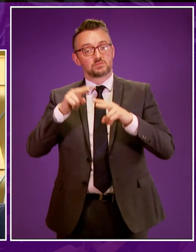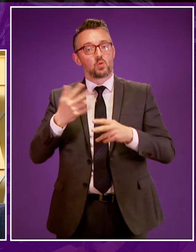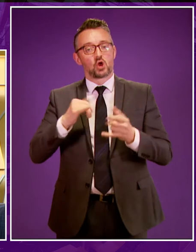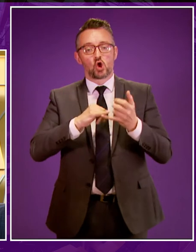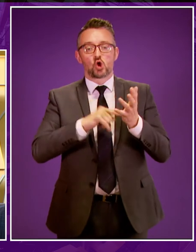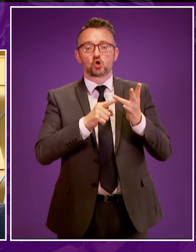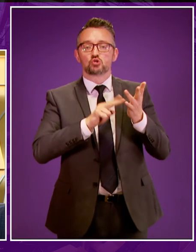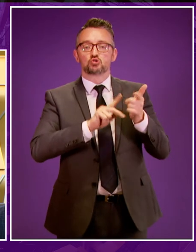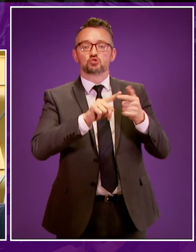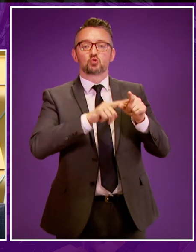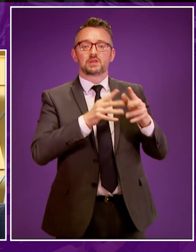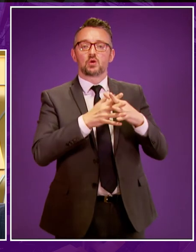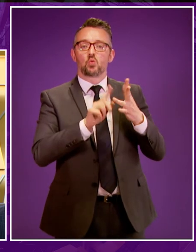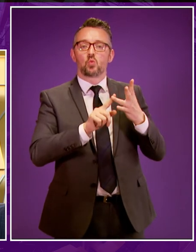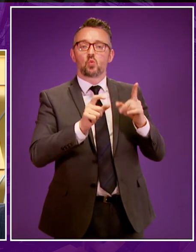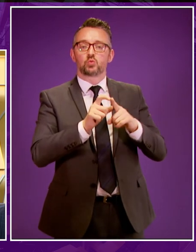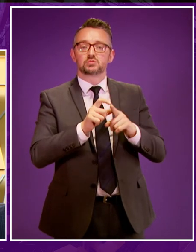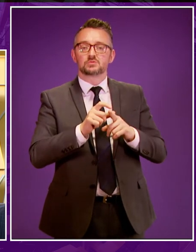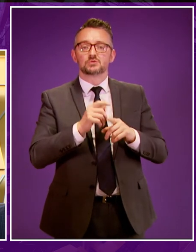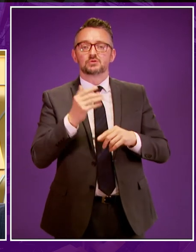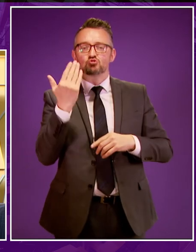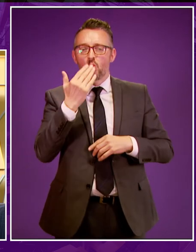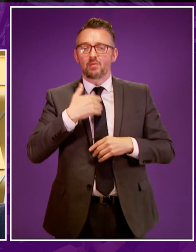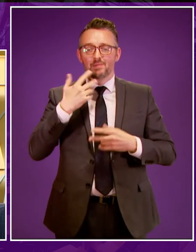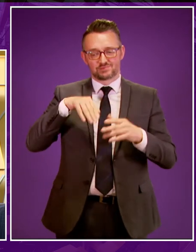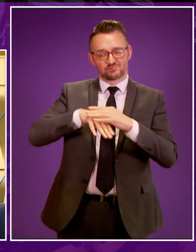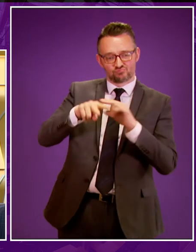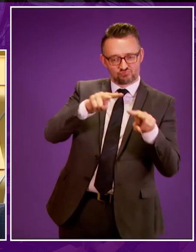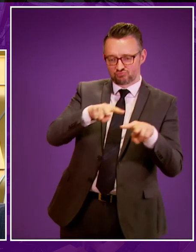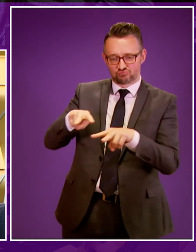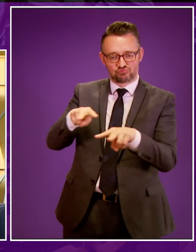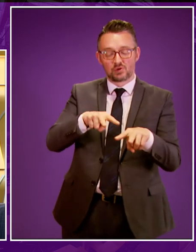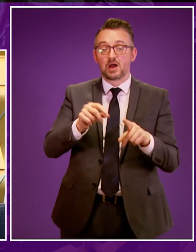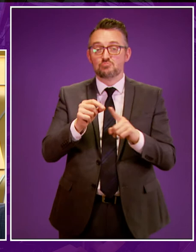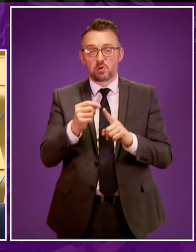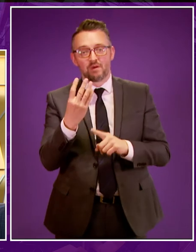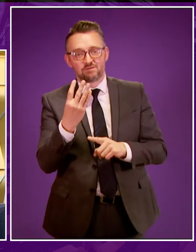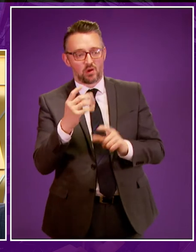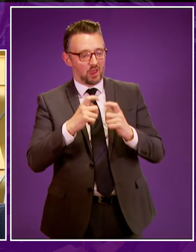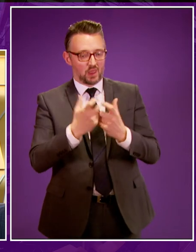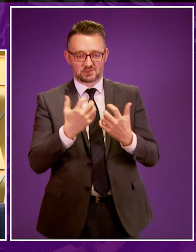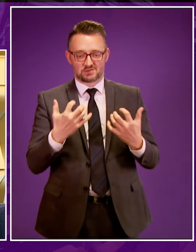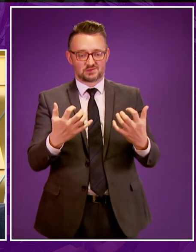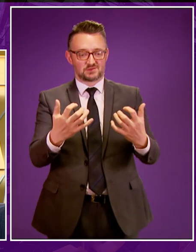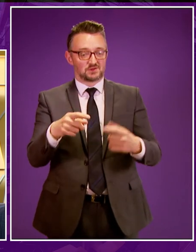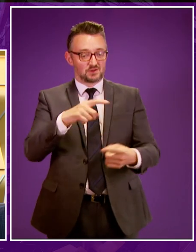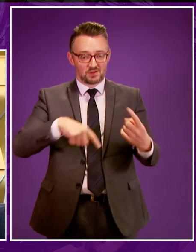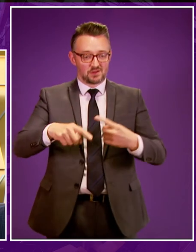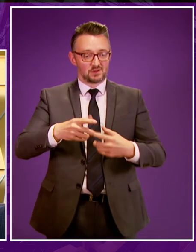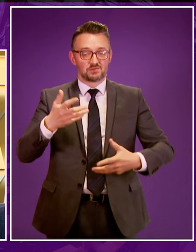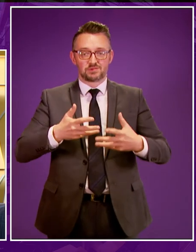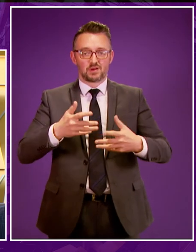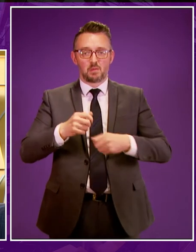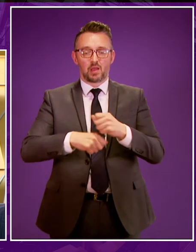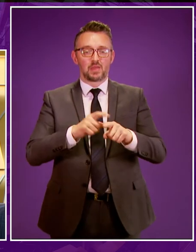Stonywood School in my own constituency and it was fantastic watching in a primary four class children acting as